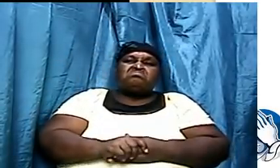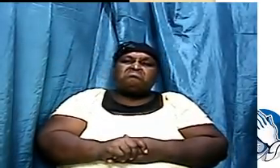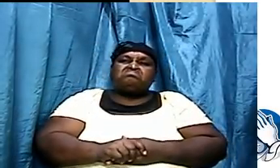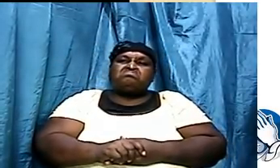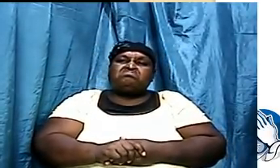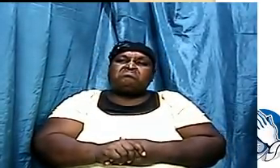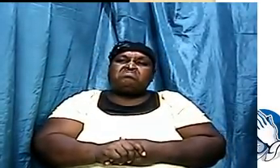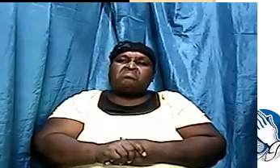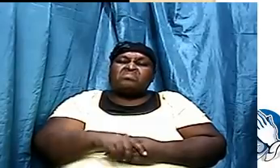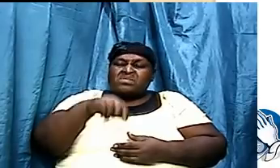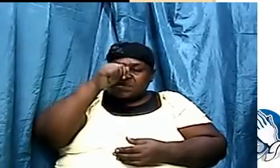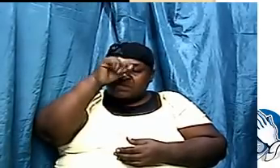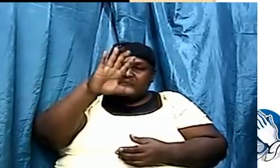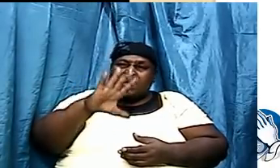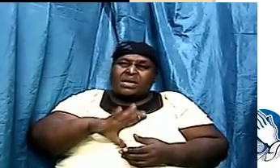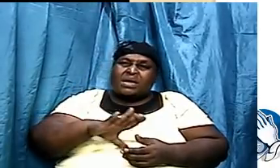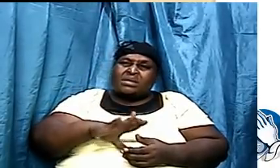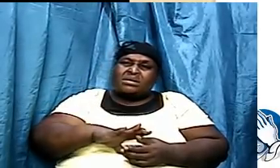counted